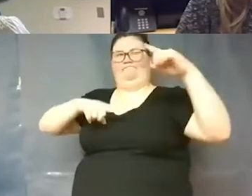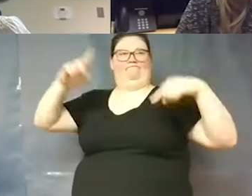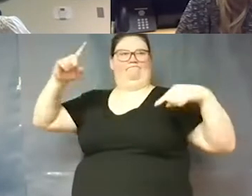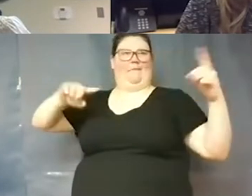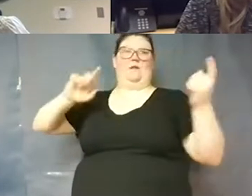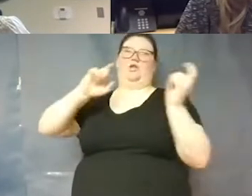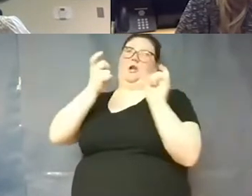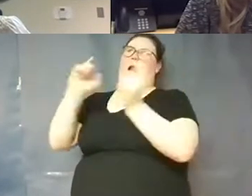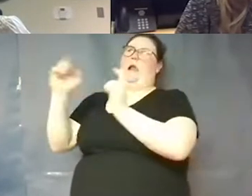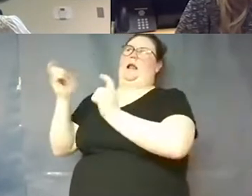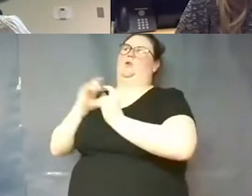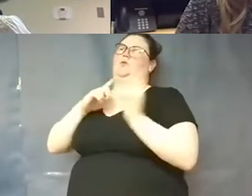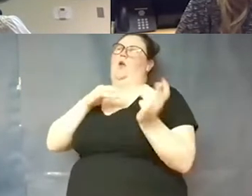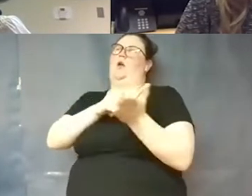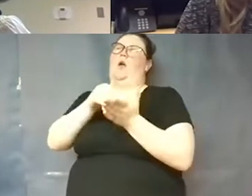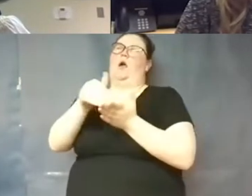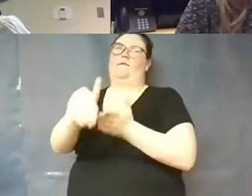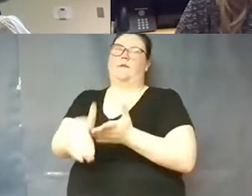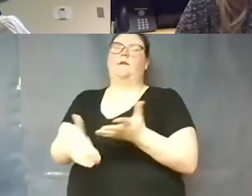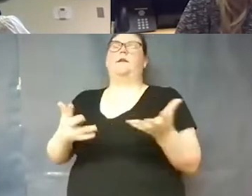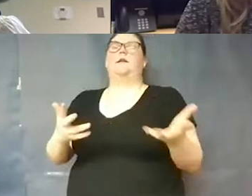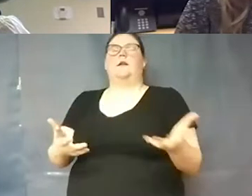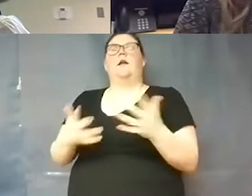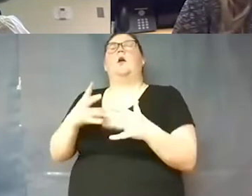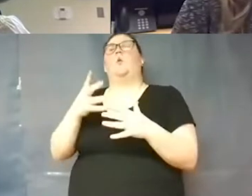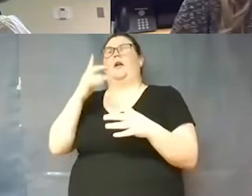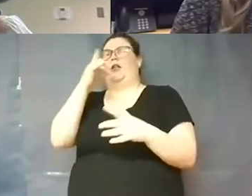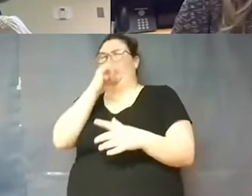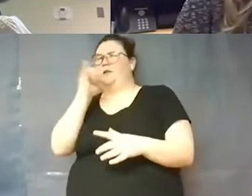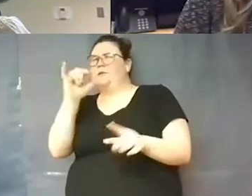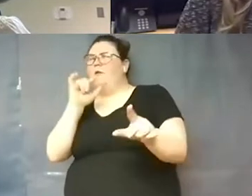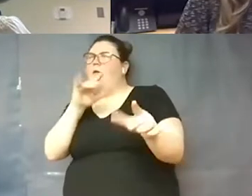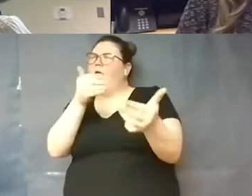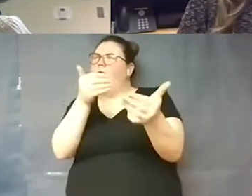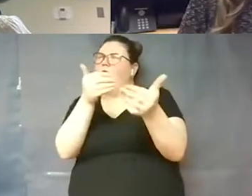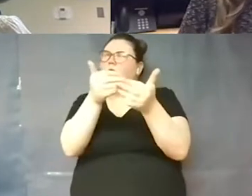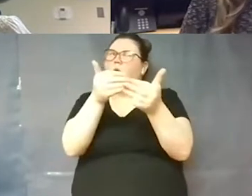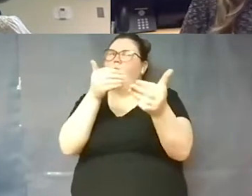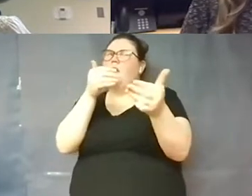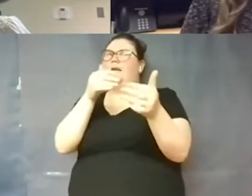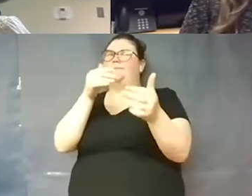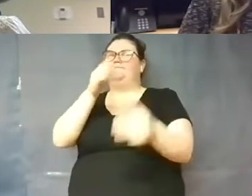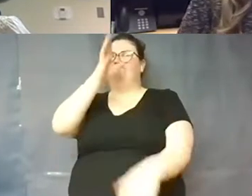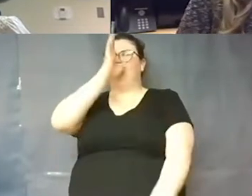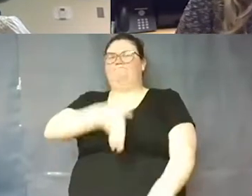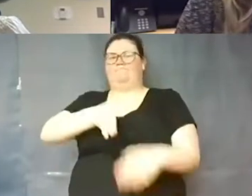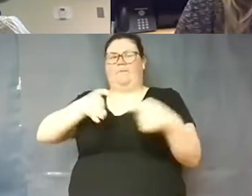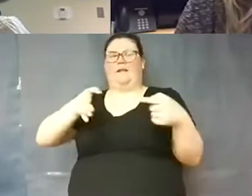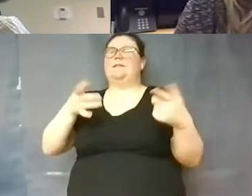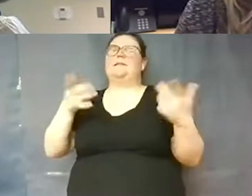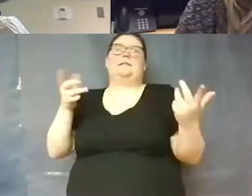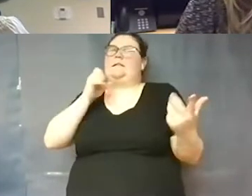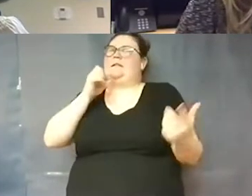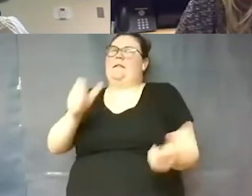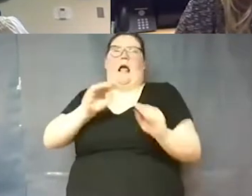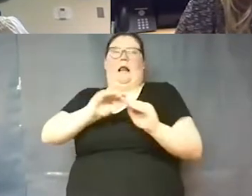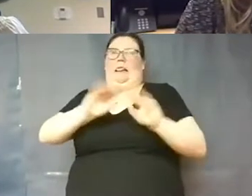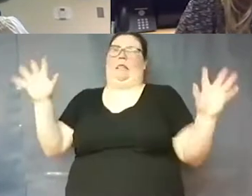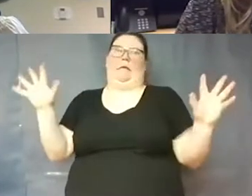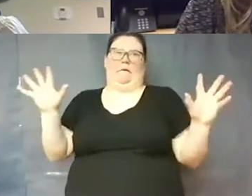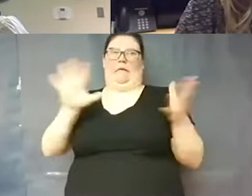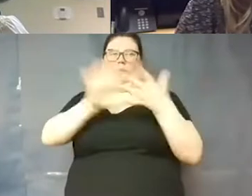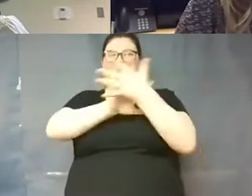so often and what appears to be close you know clear cut um is often not and needs a and needs another